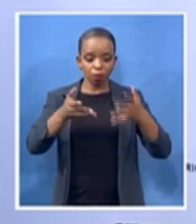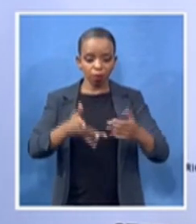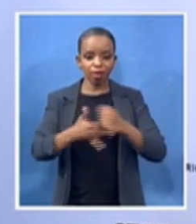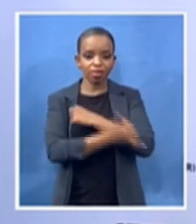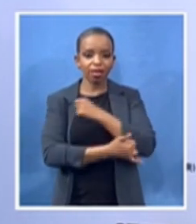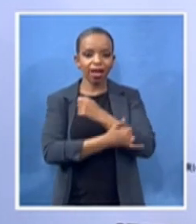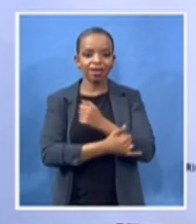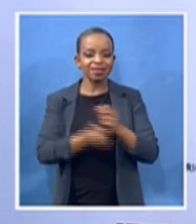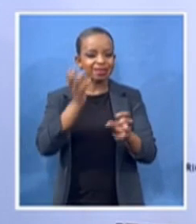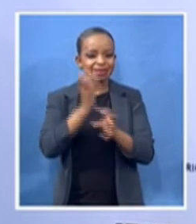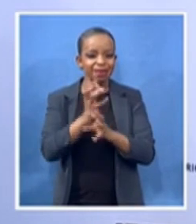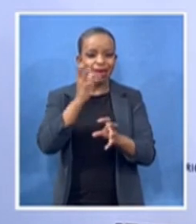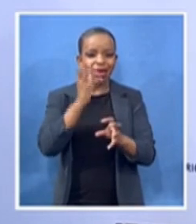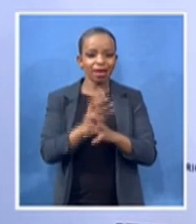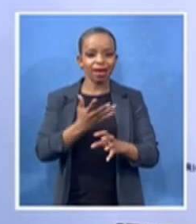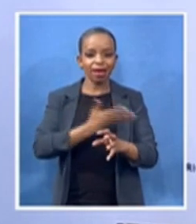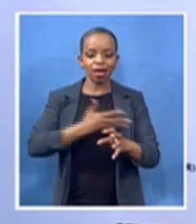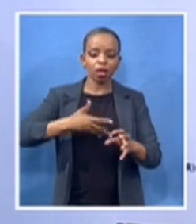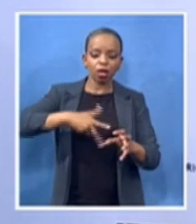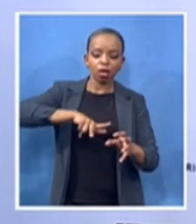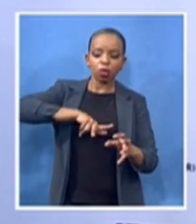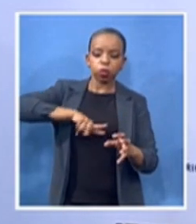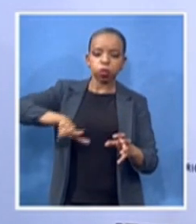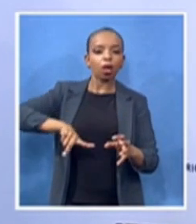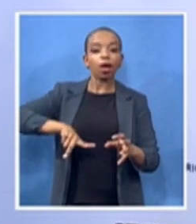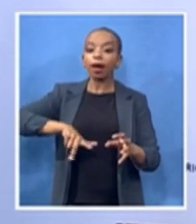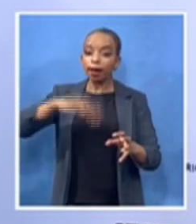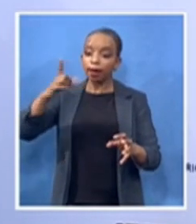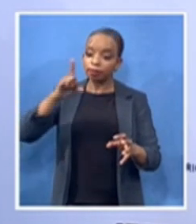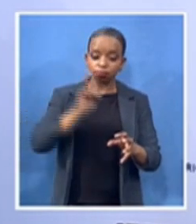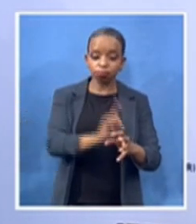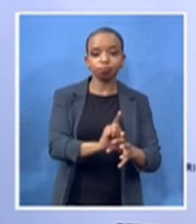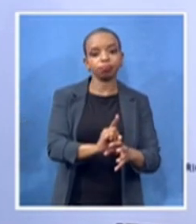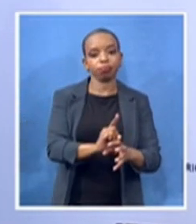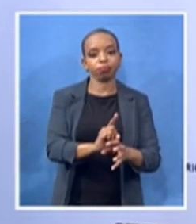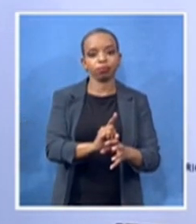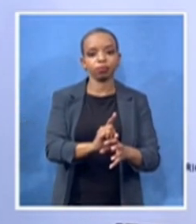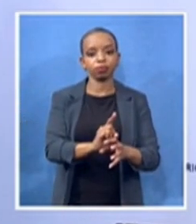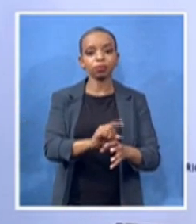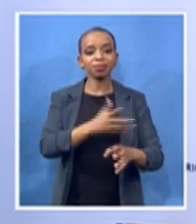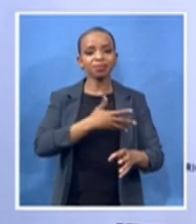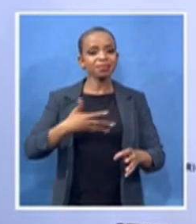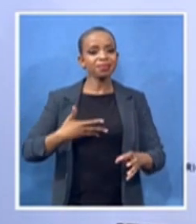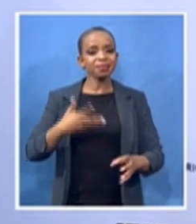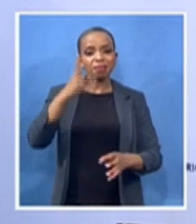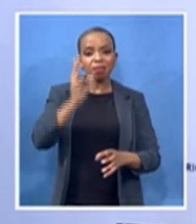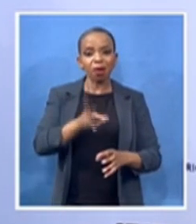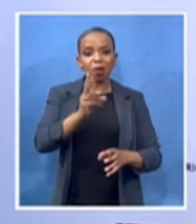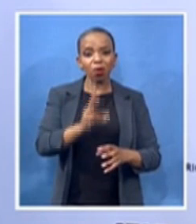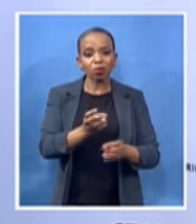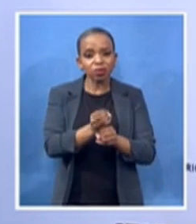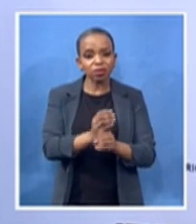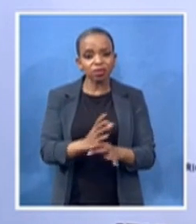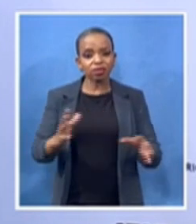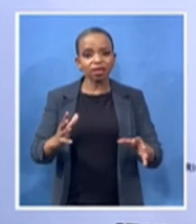presenting to the leadership of the